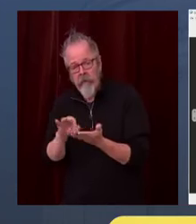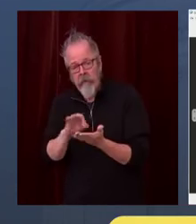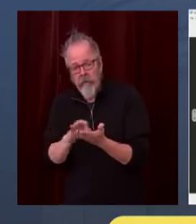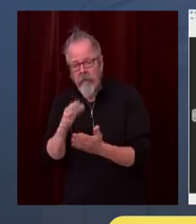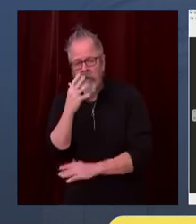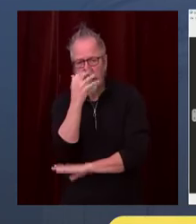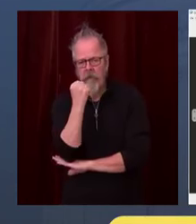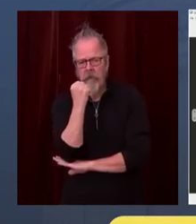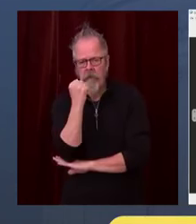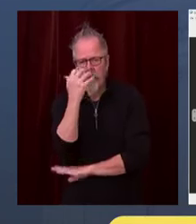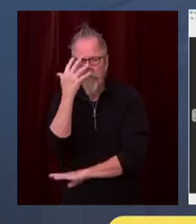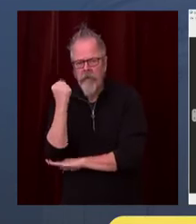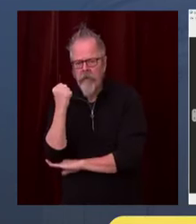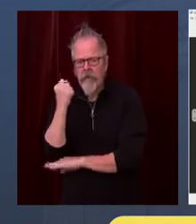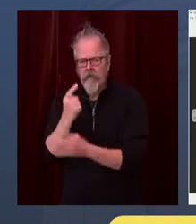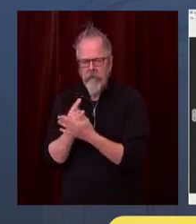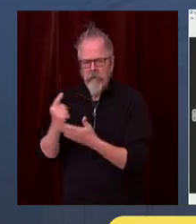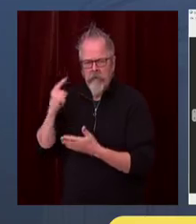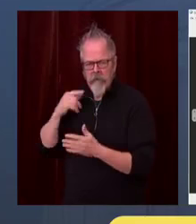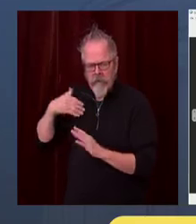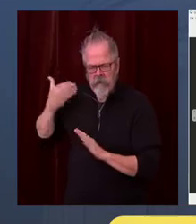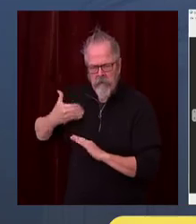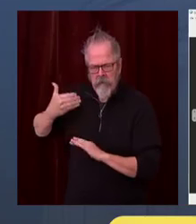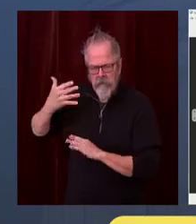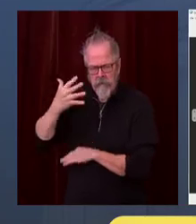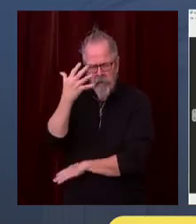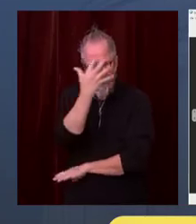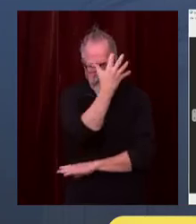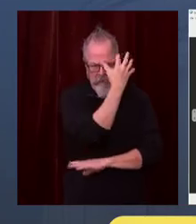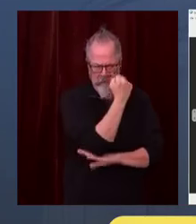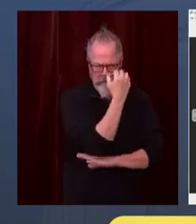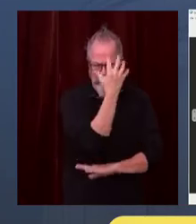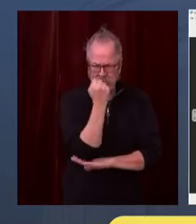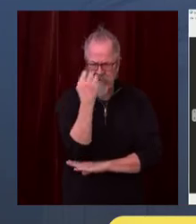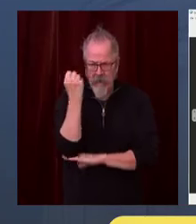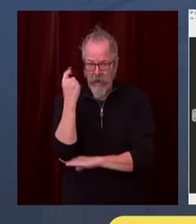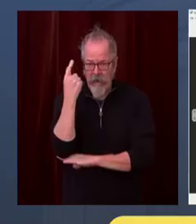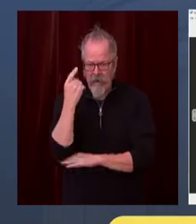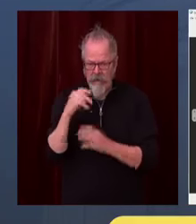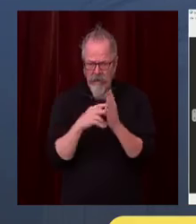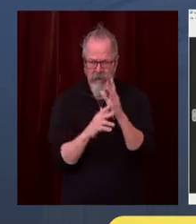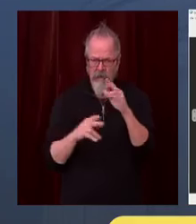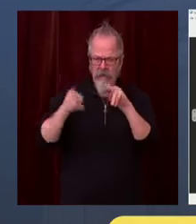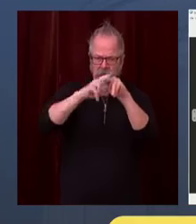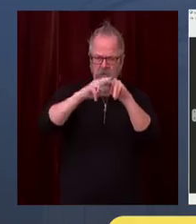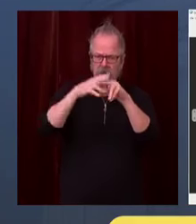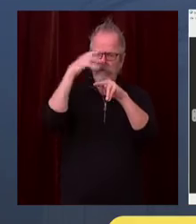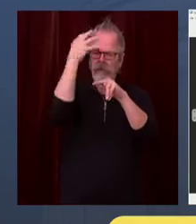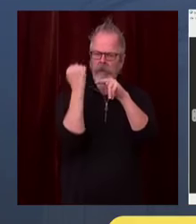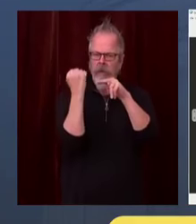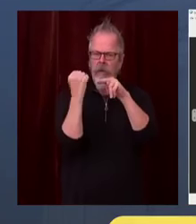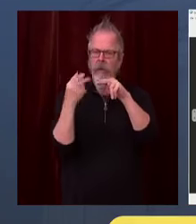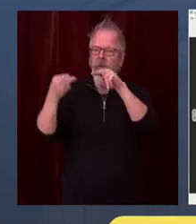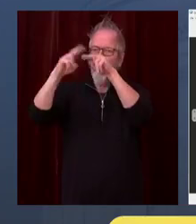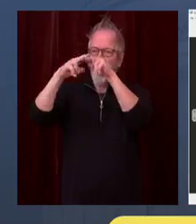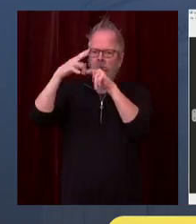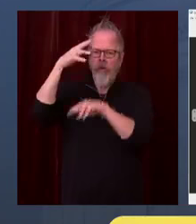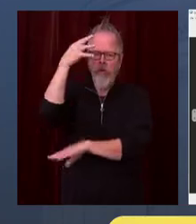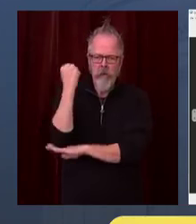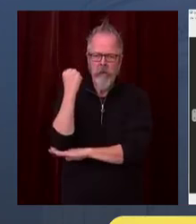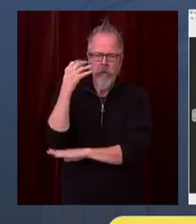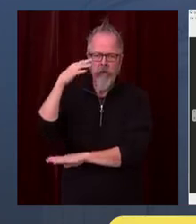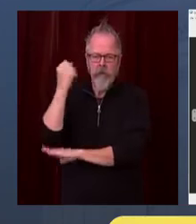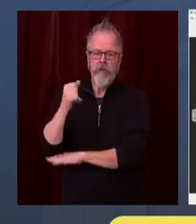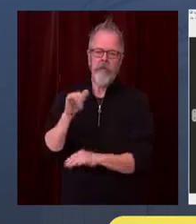And as we can see on a chart that I hope Sam will put up, we have seen these numbers go up at a very, very steep rate.